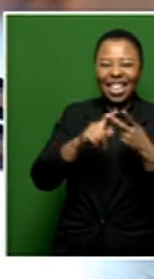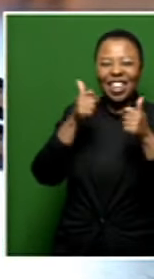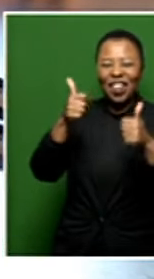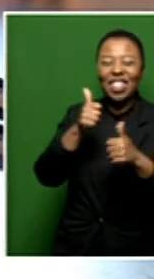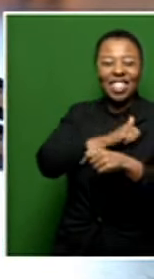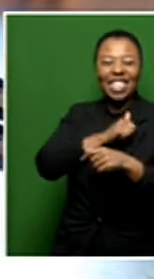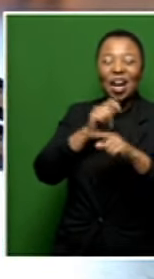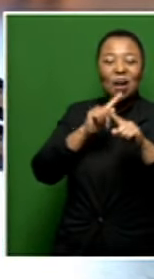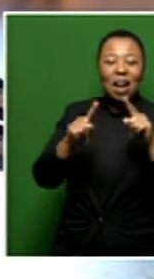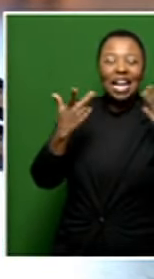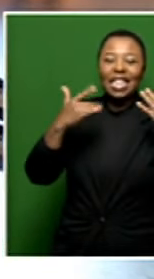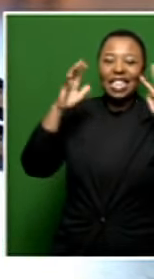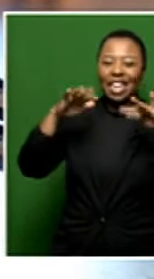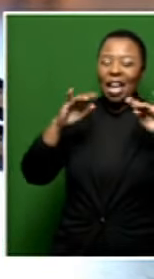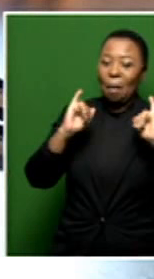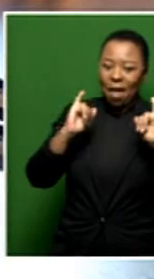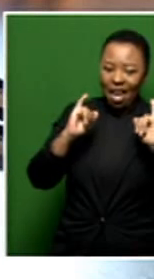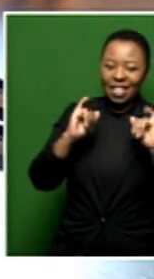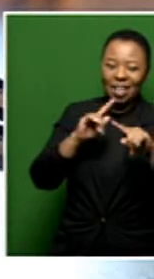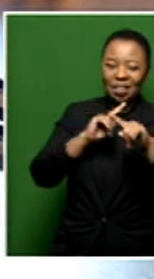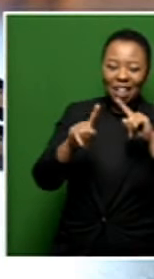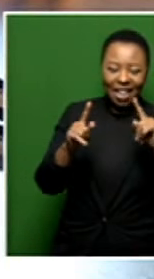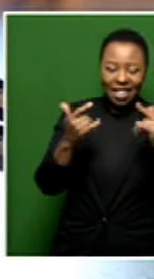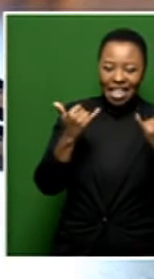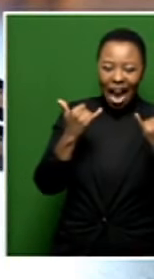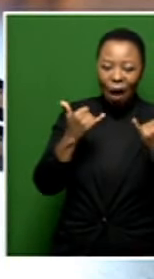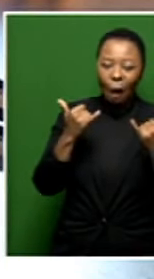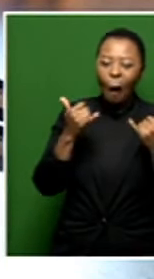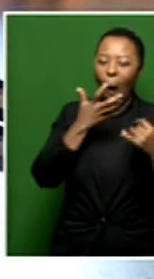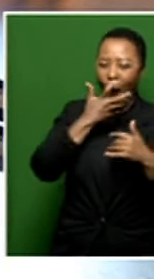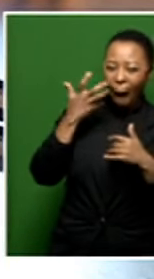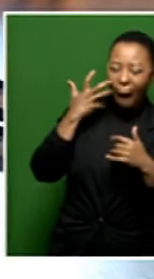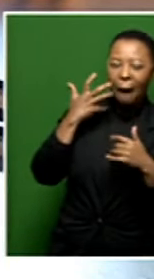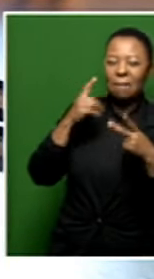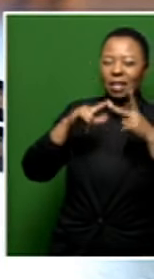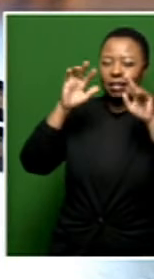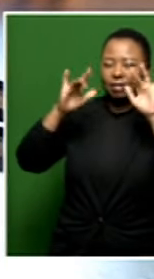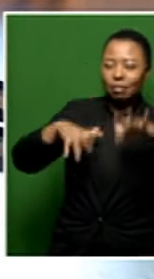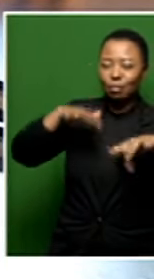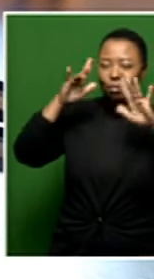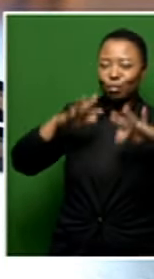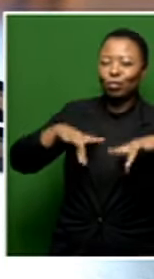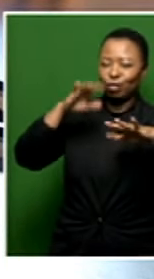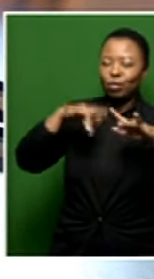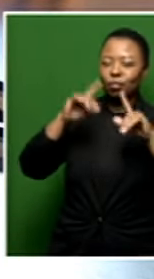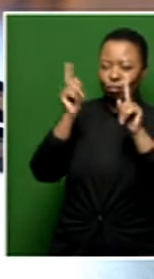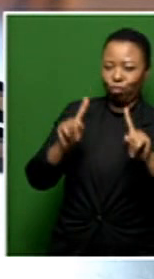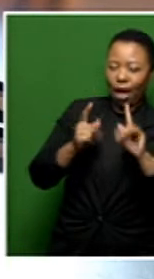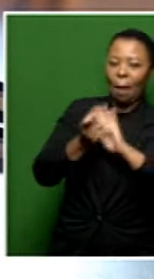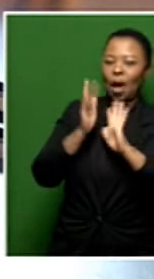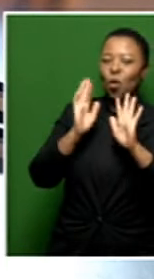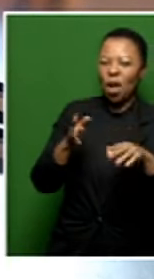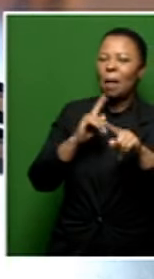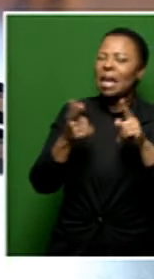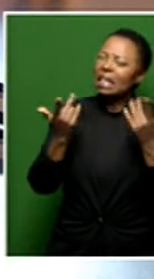that the temperatures aren't going to drop that bad it is still going to remain warm but those showers and thunder showers are going to come now and then so it is how